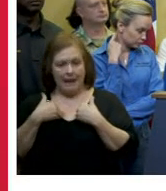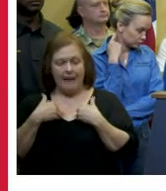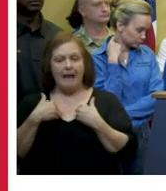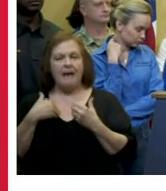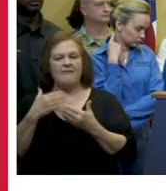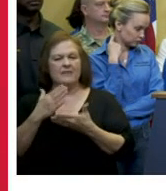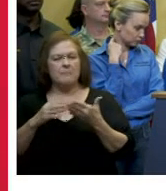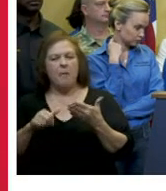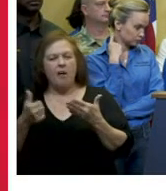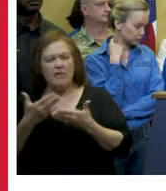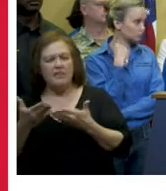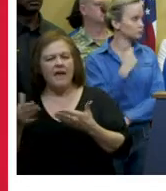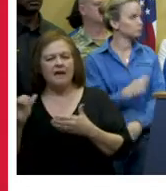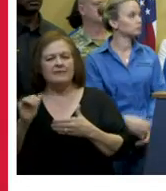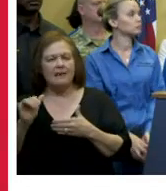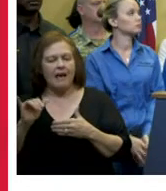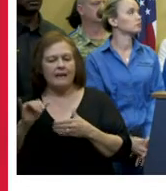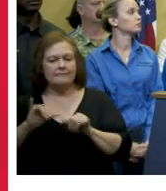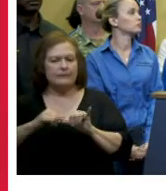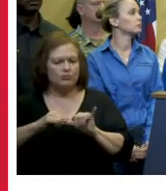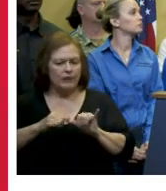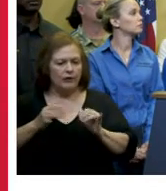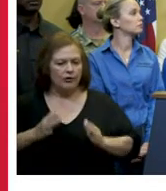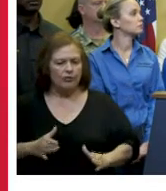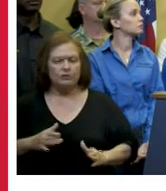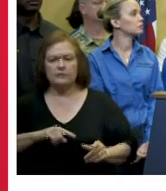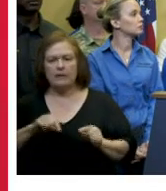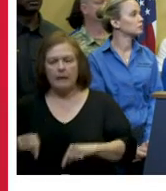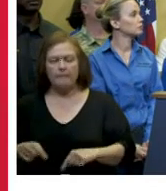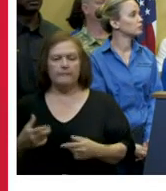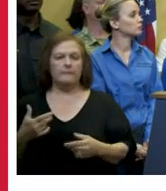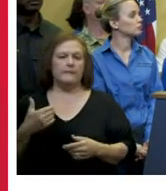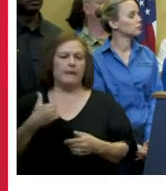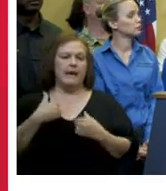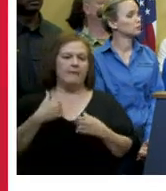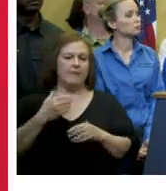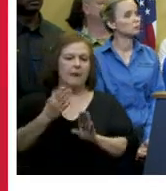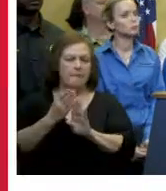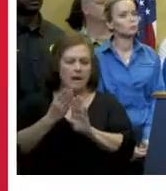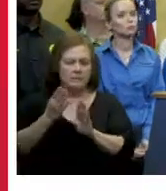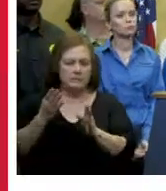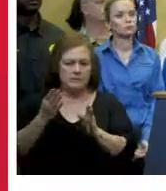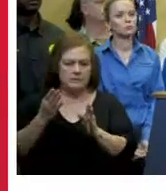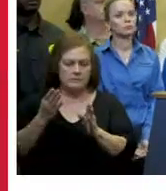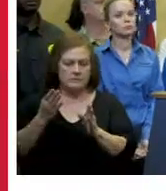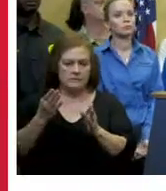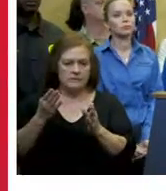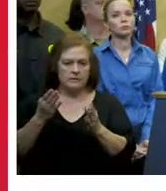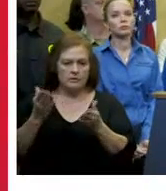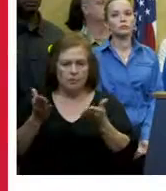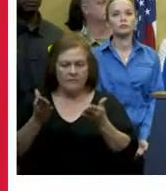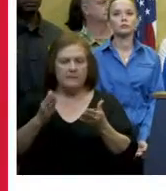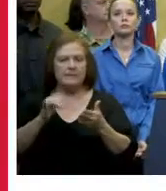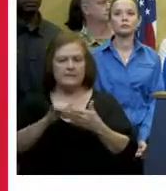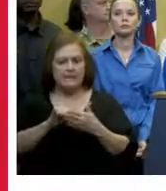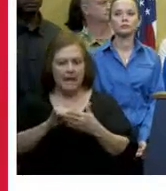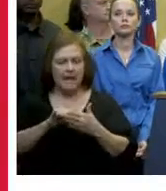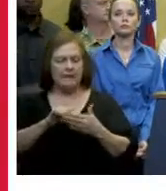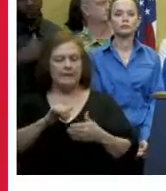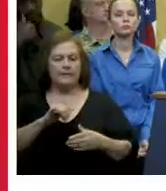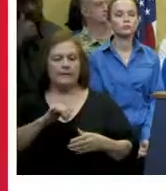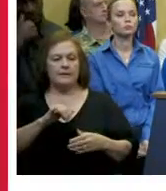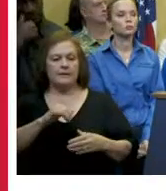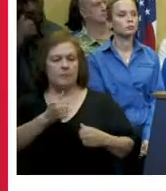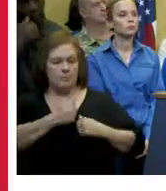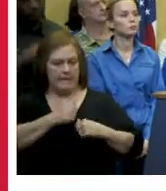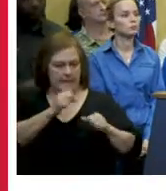assets should we need like engineer work teams we have a task force bus operation with a lot of soldiers that can get in buses to move